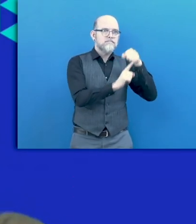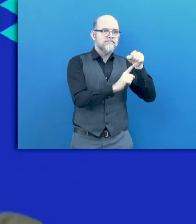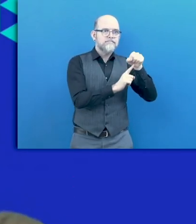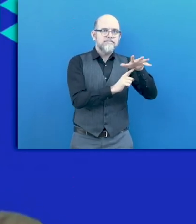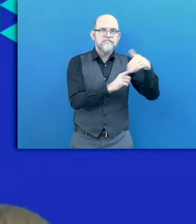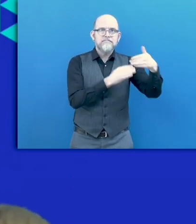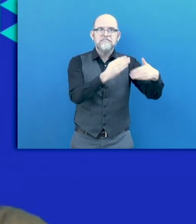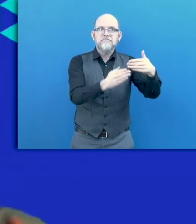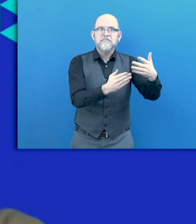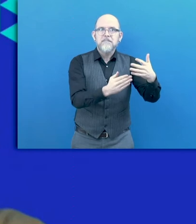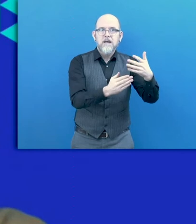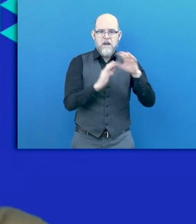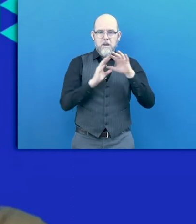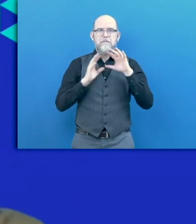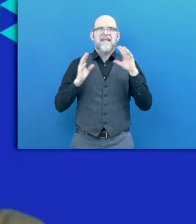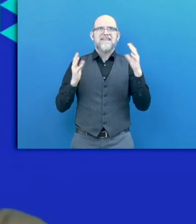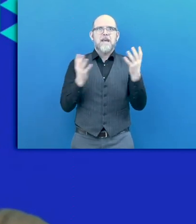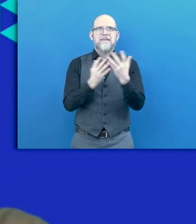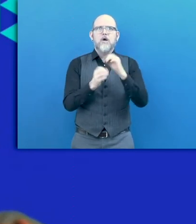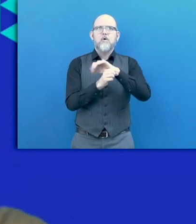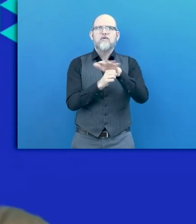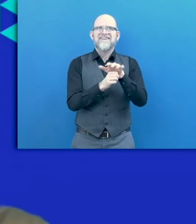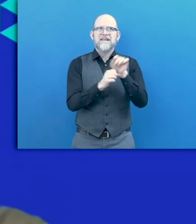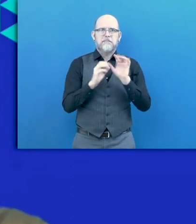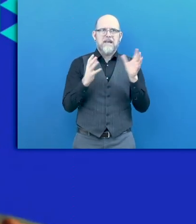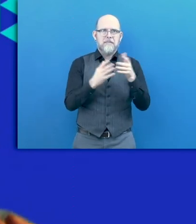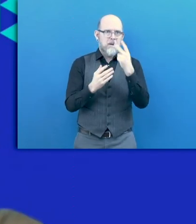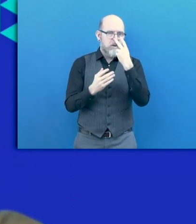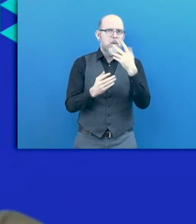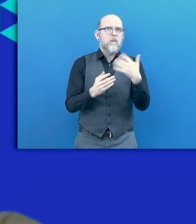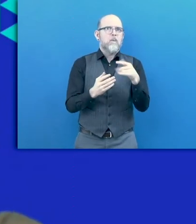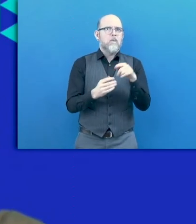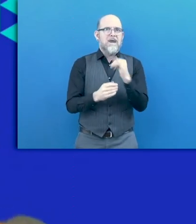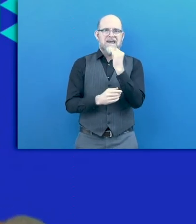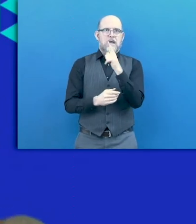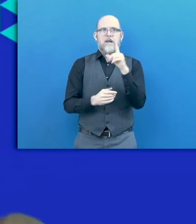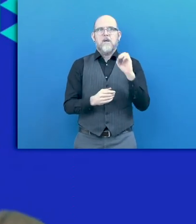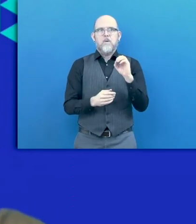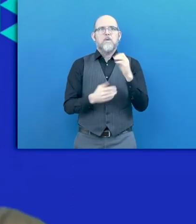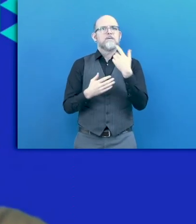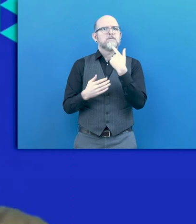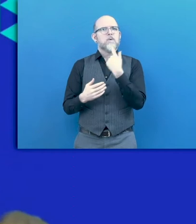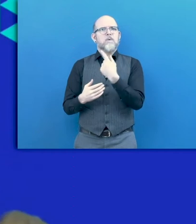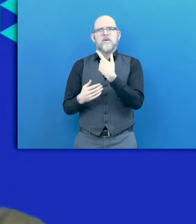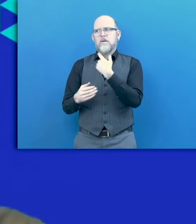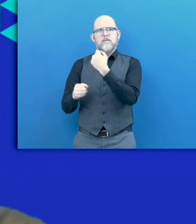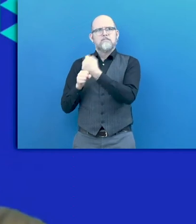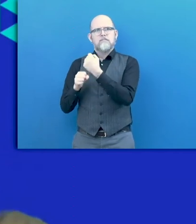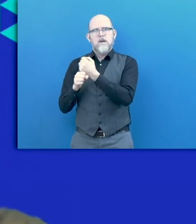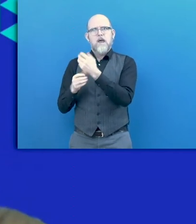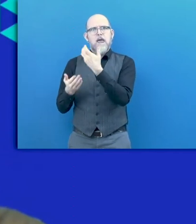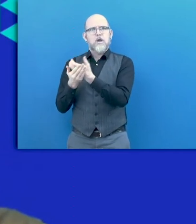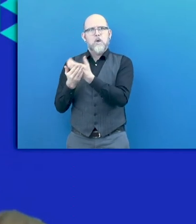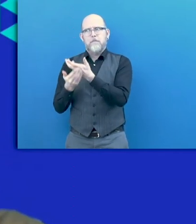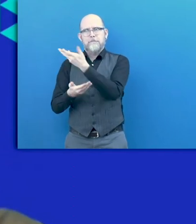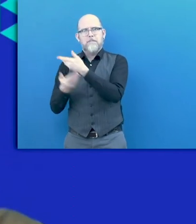Let me start with the first area, employers. In the ILO, we work with the private sector very much. We have an ILO, the ILO